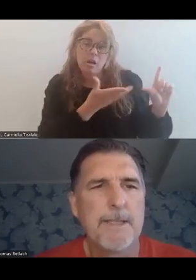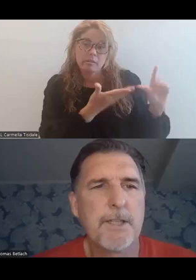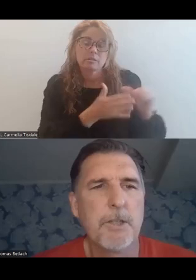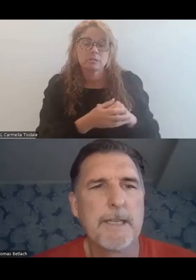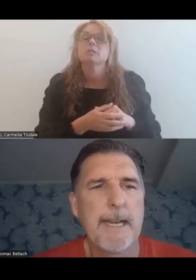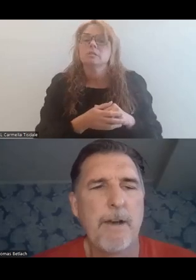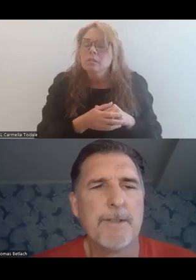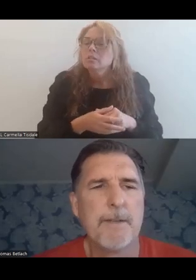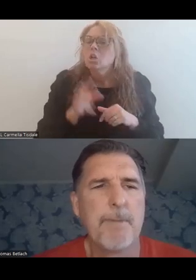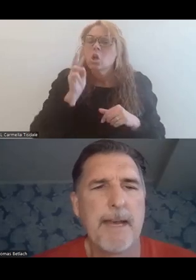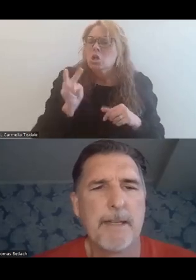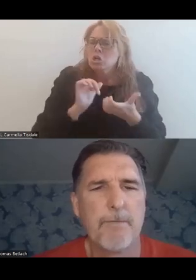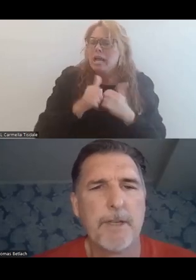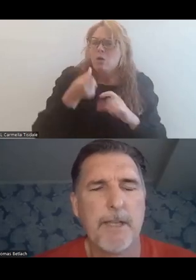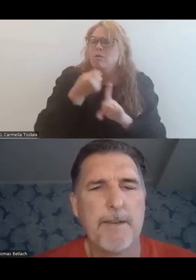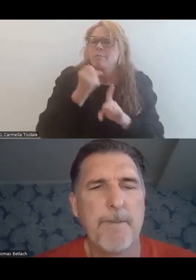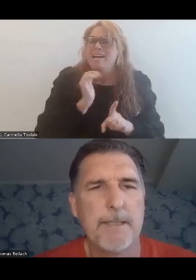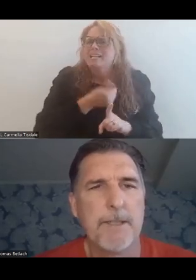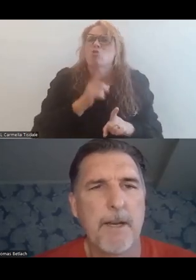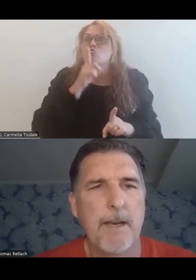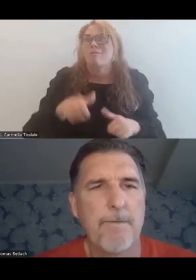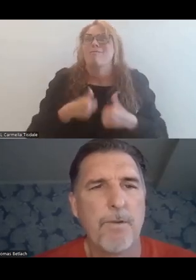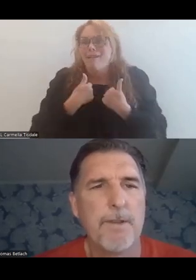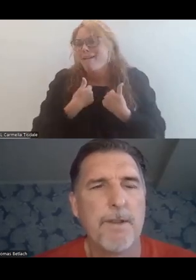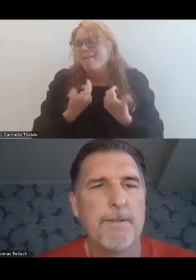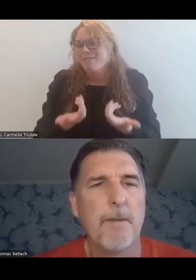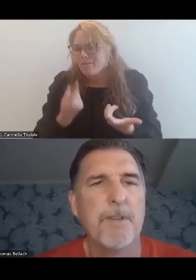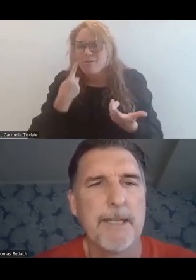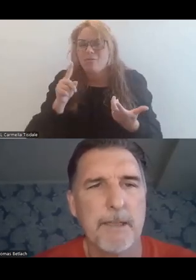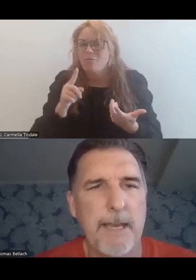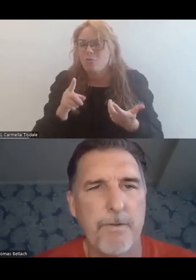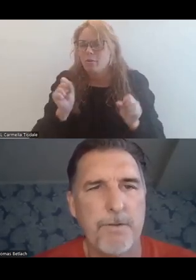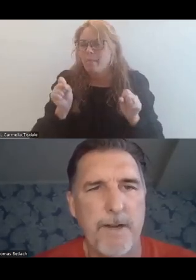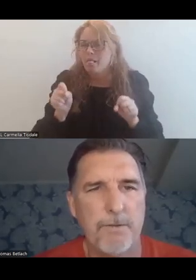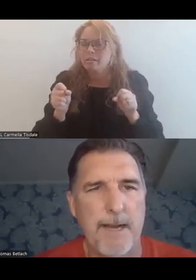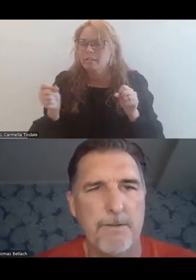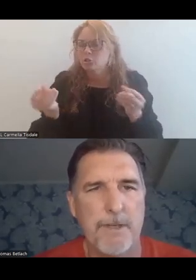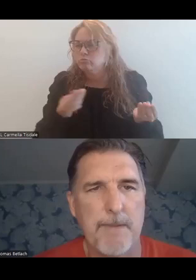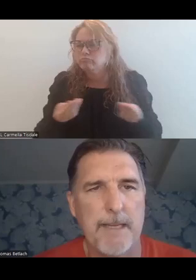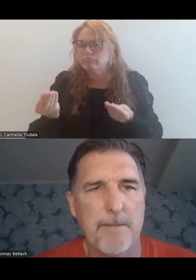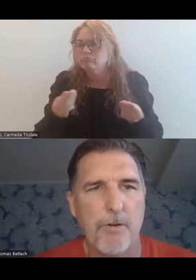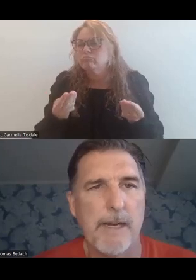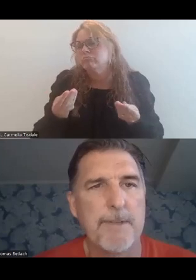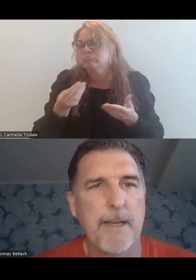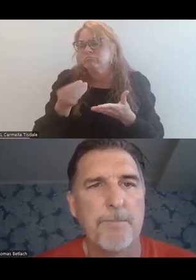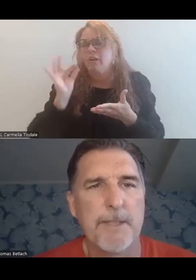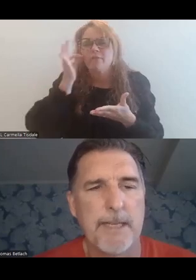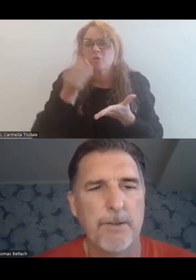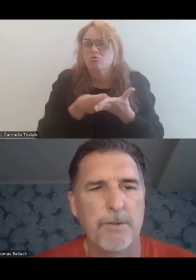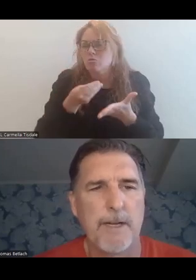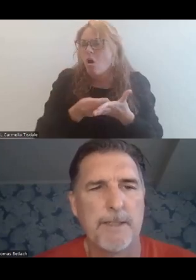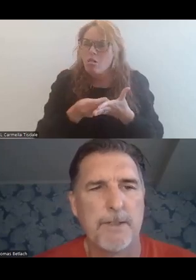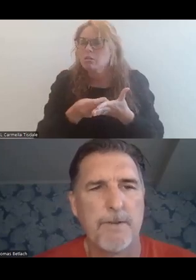So let's just look at how this impacts on a real-life basis for the ability to leverage federal dollars in a Medicaid program to